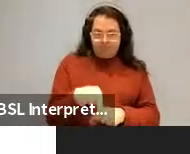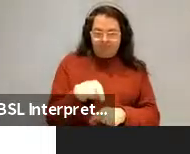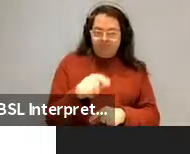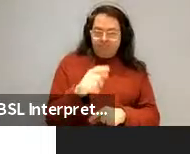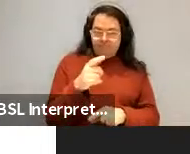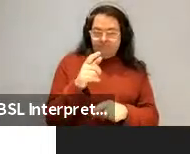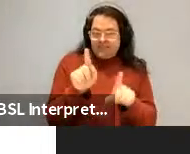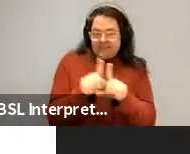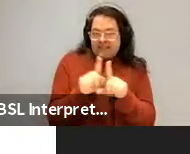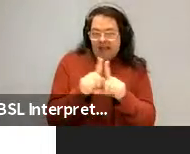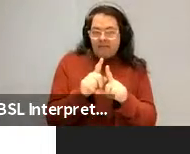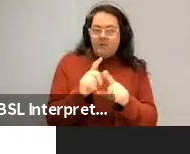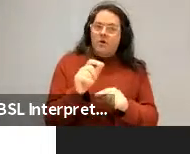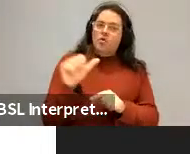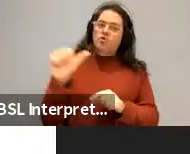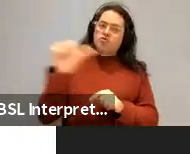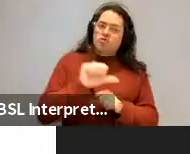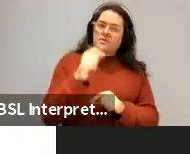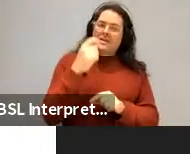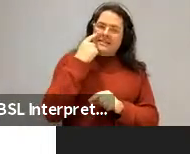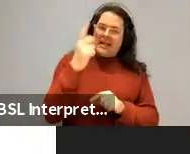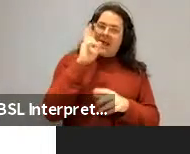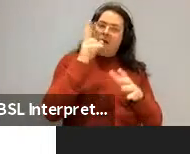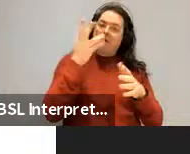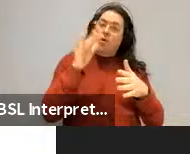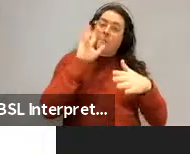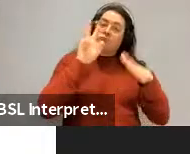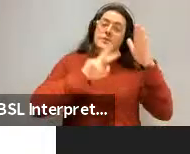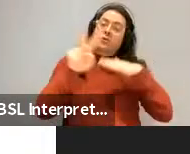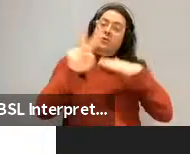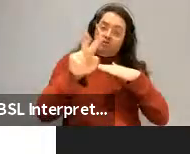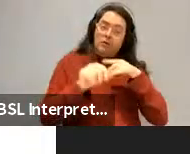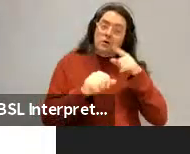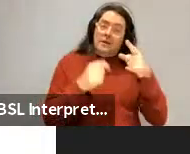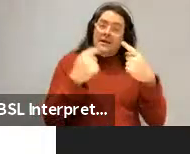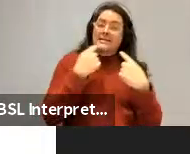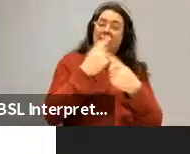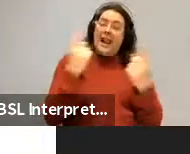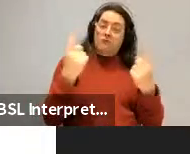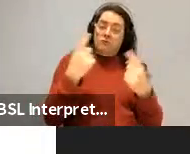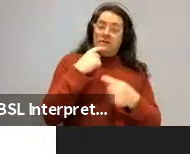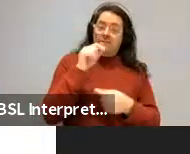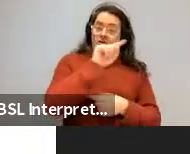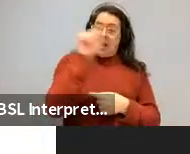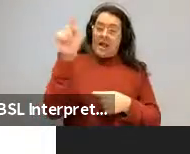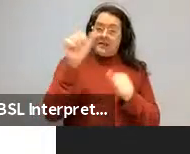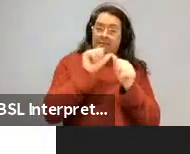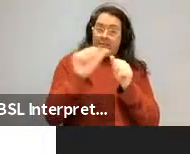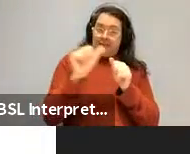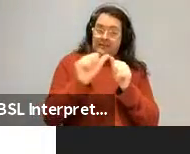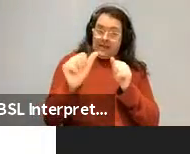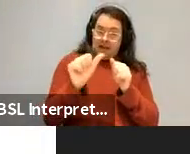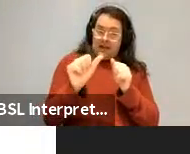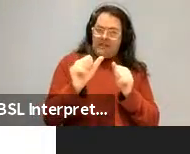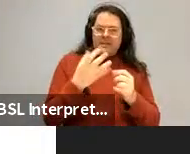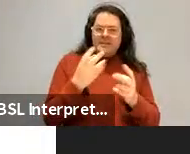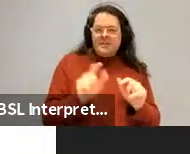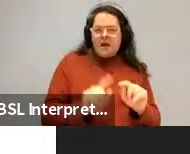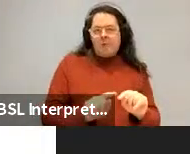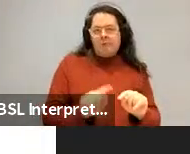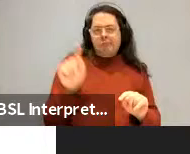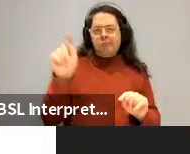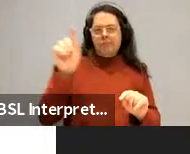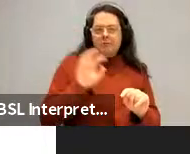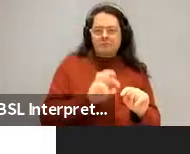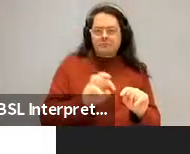This is what we should have seen. We should see, you know, here, declaratives are better overall, and there's some difference, some, maybe they should be clumped